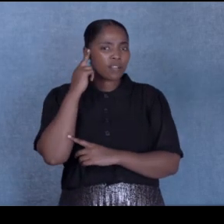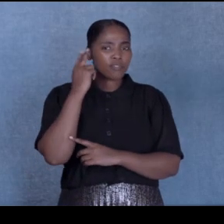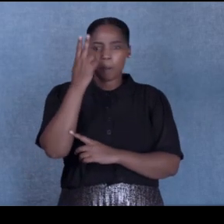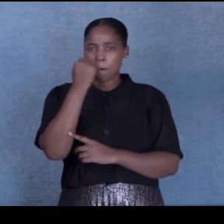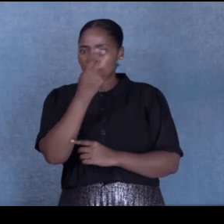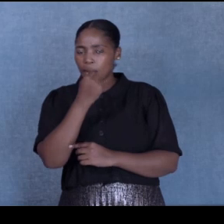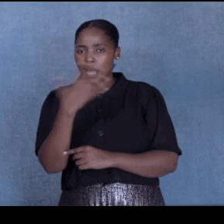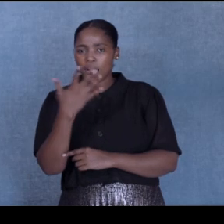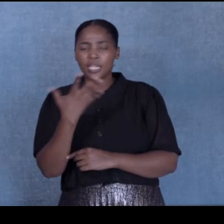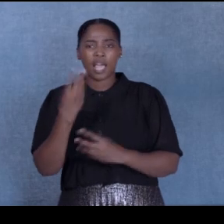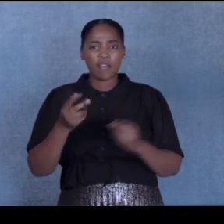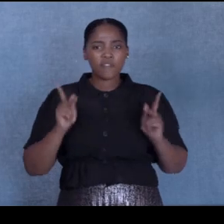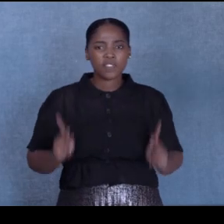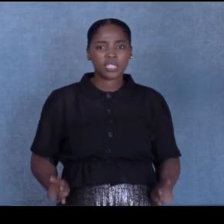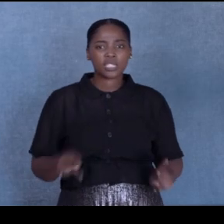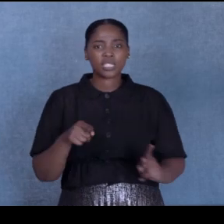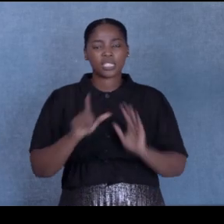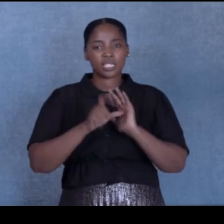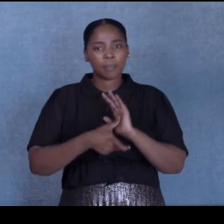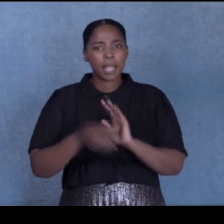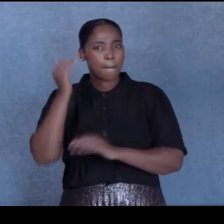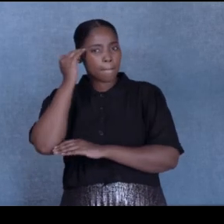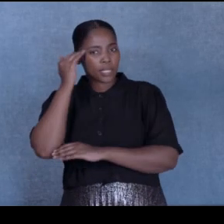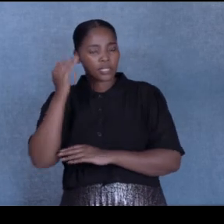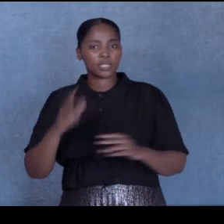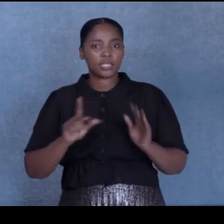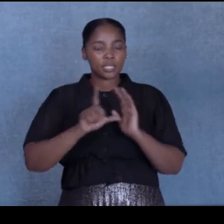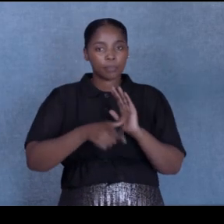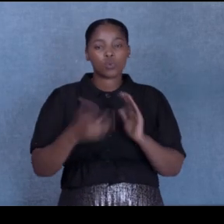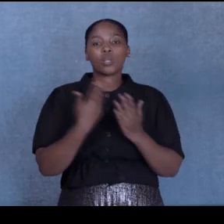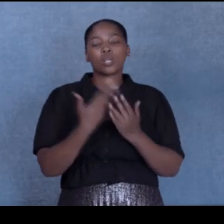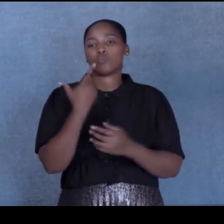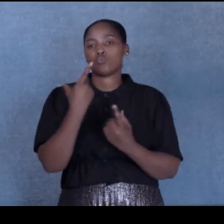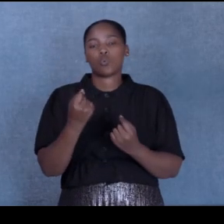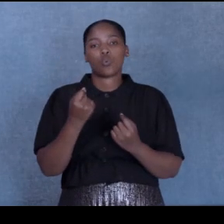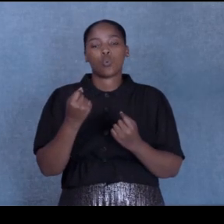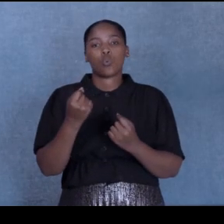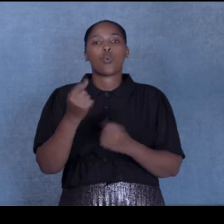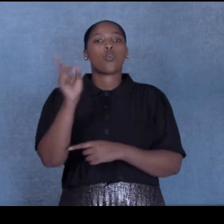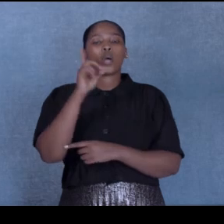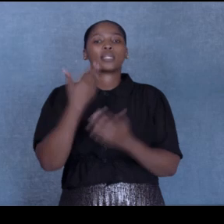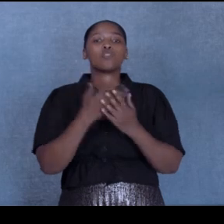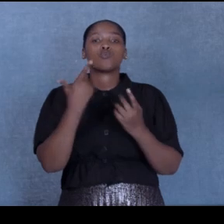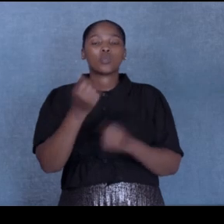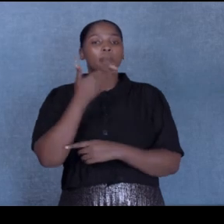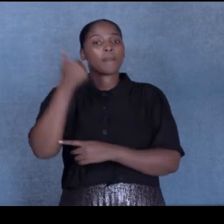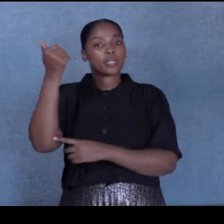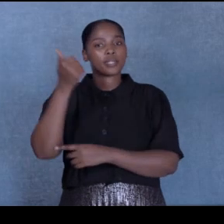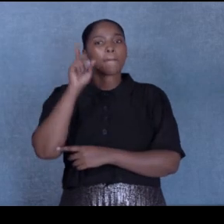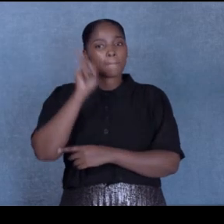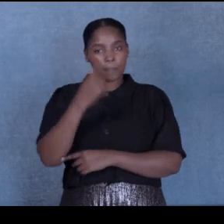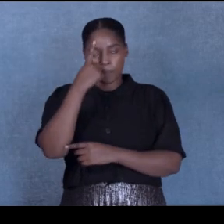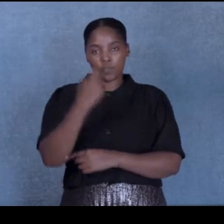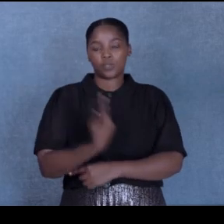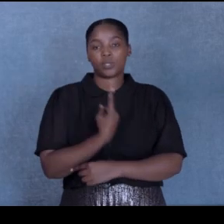physical disability, mental disability, that you can do what you do the best. And you should believe in yourself.